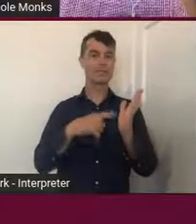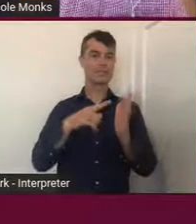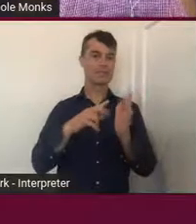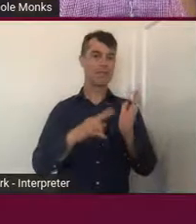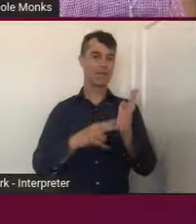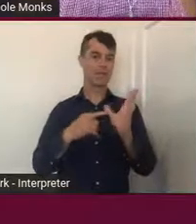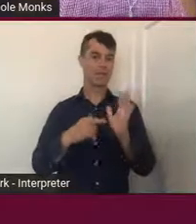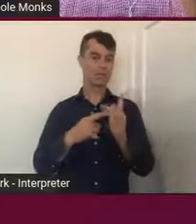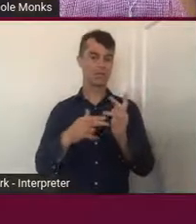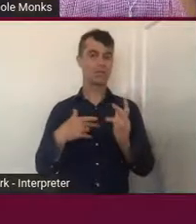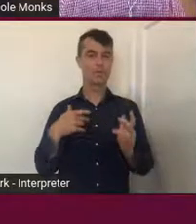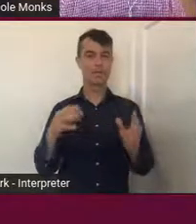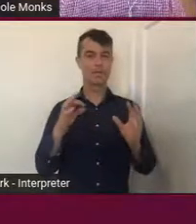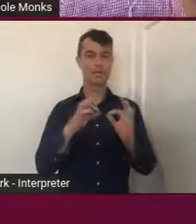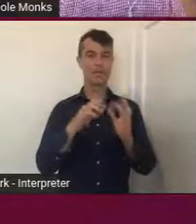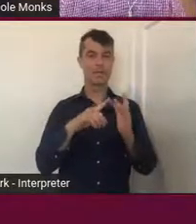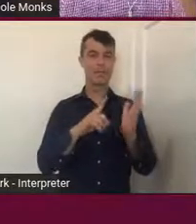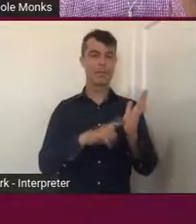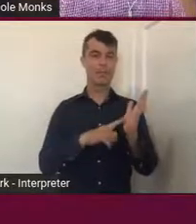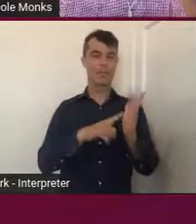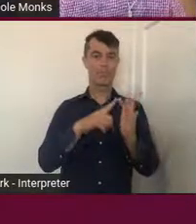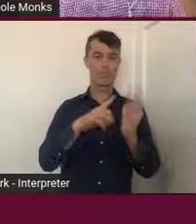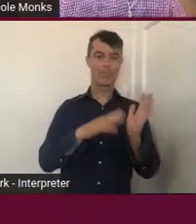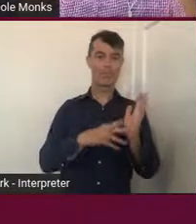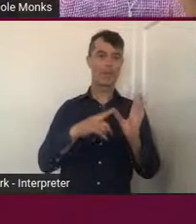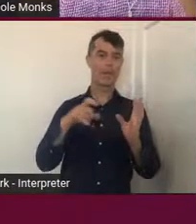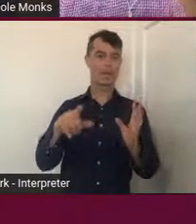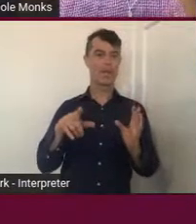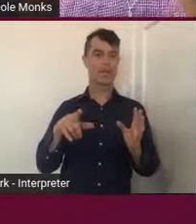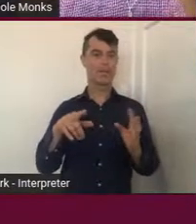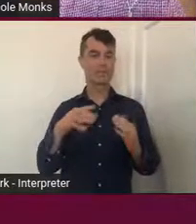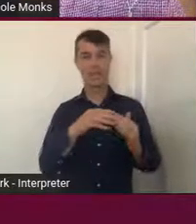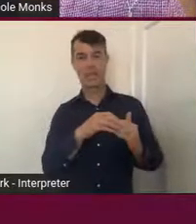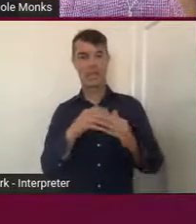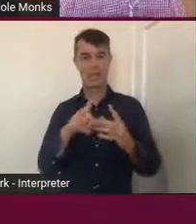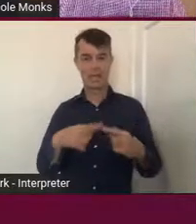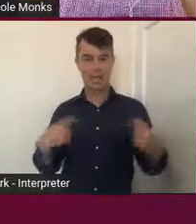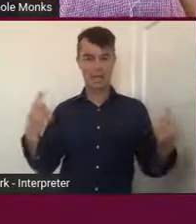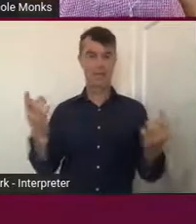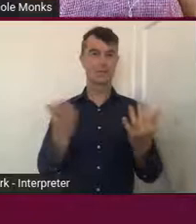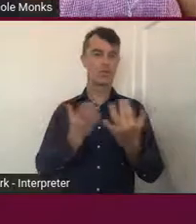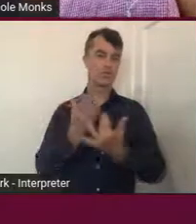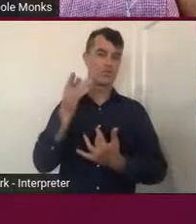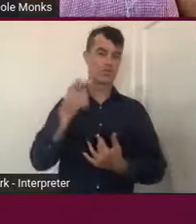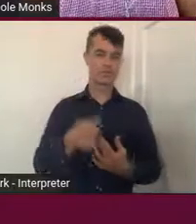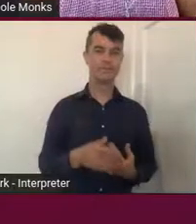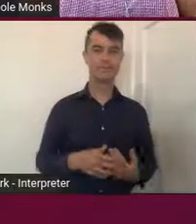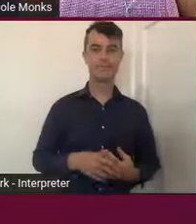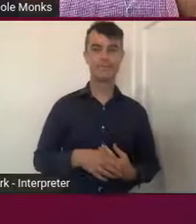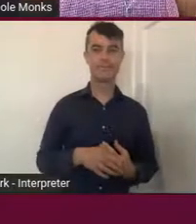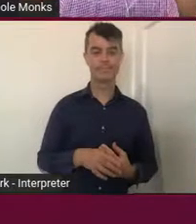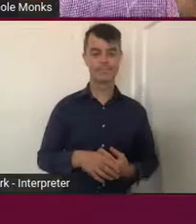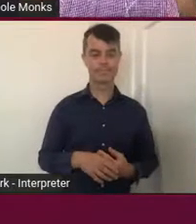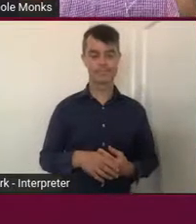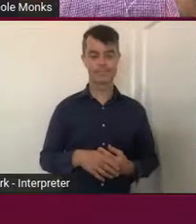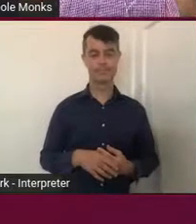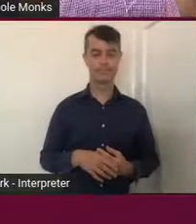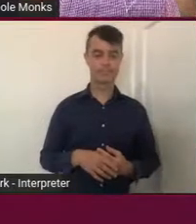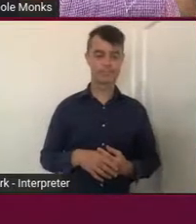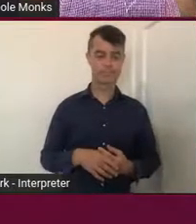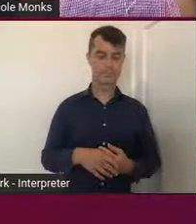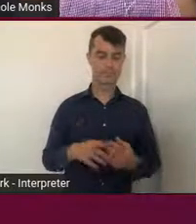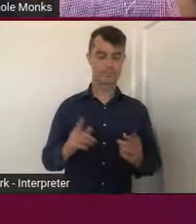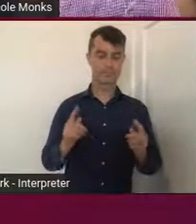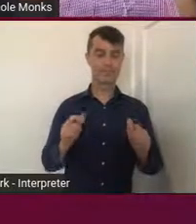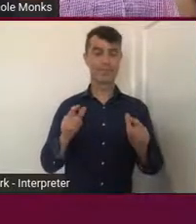Billy Mac there in the middle and he was sort of leading us through that. And, yeah, after he'd